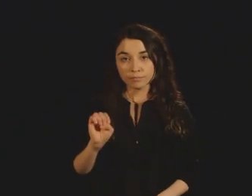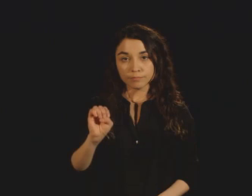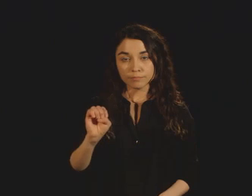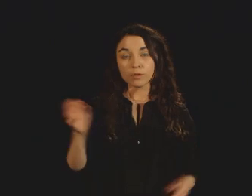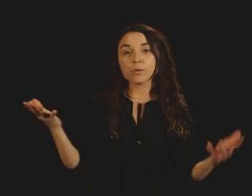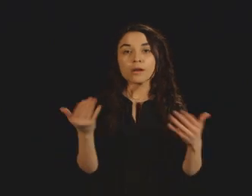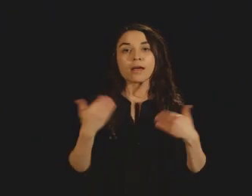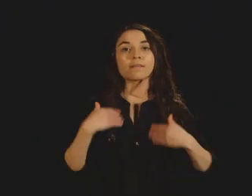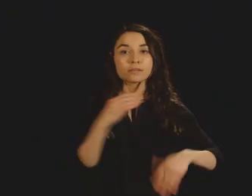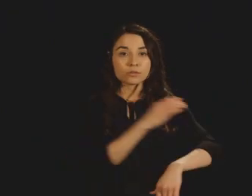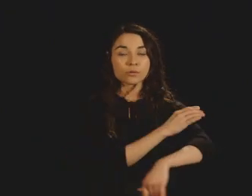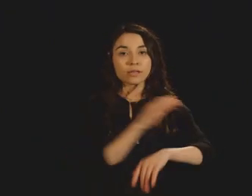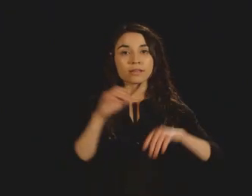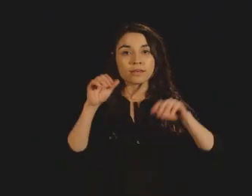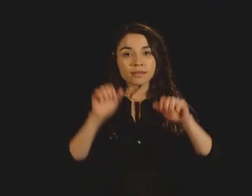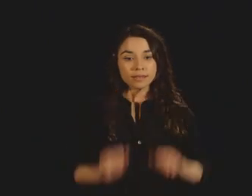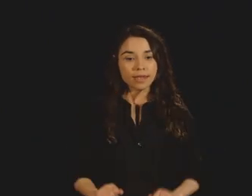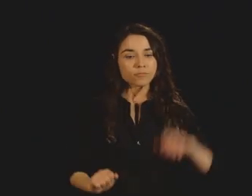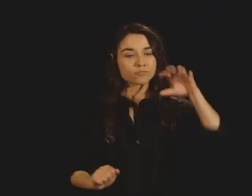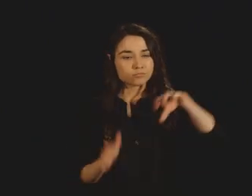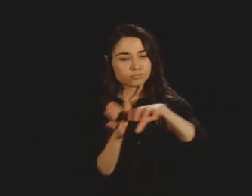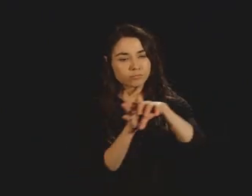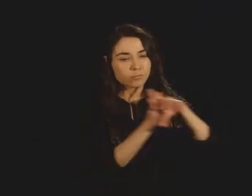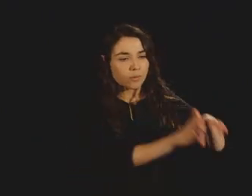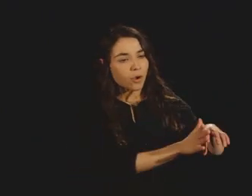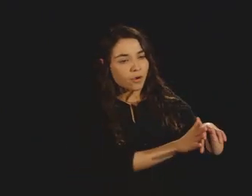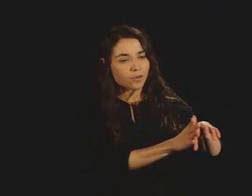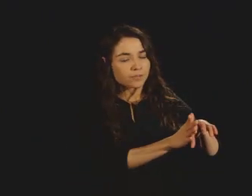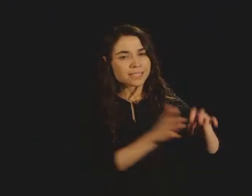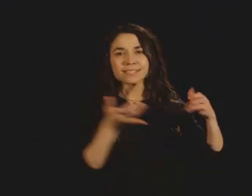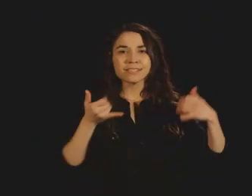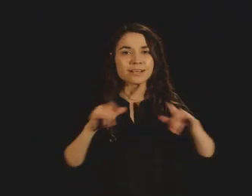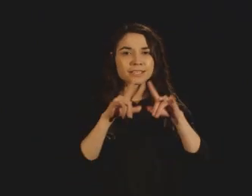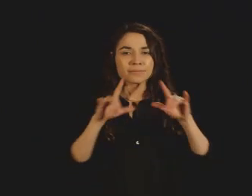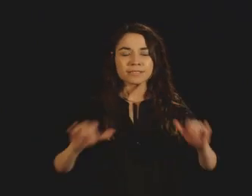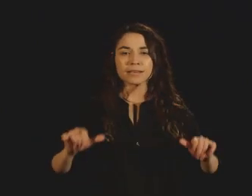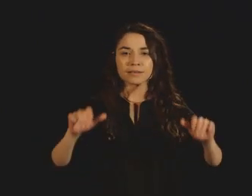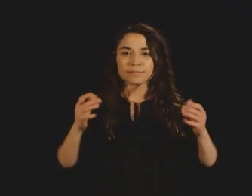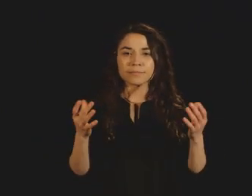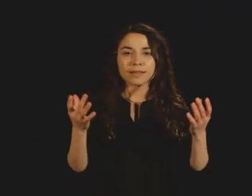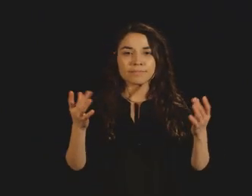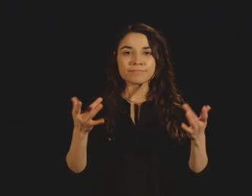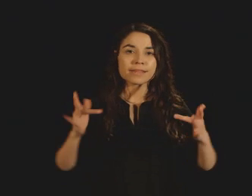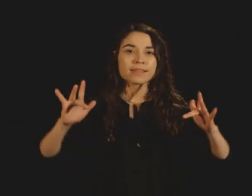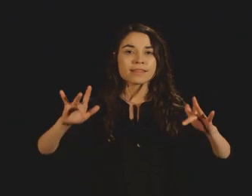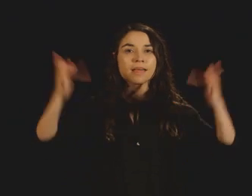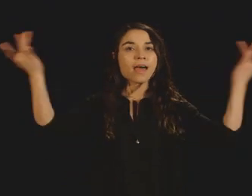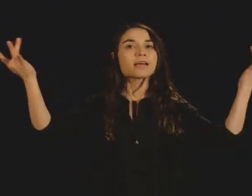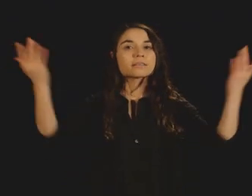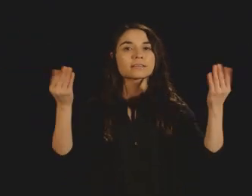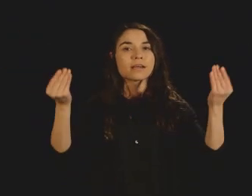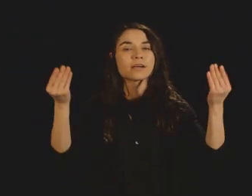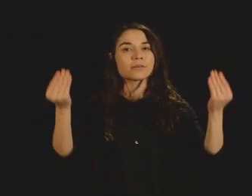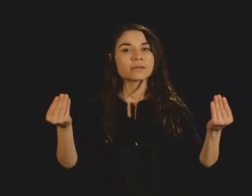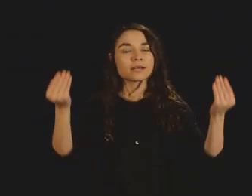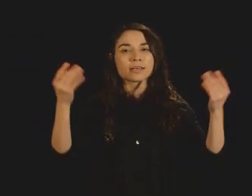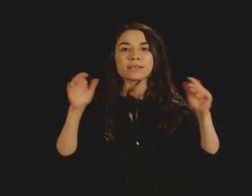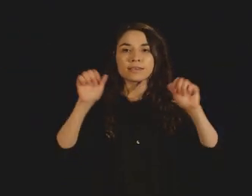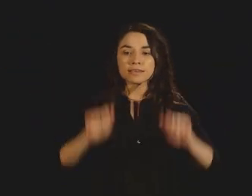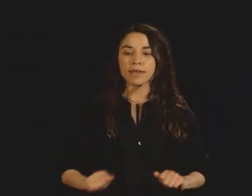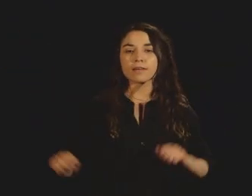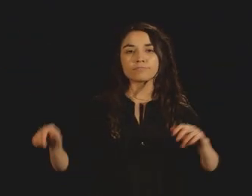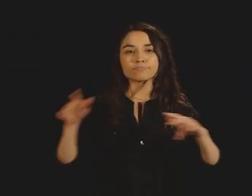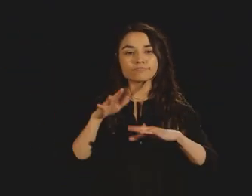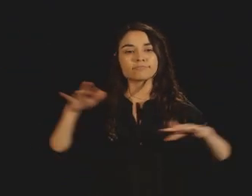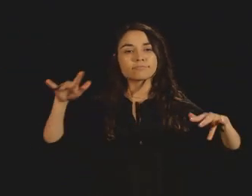is strong enough to move boulders, yet light and airy enough to dance in the wind? What has the slicing power